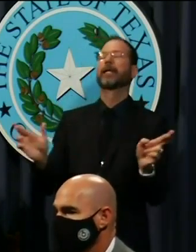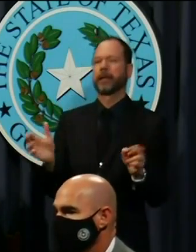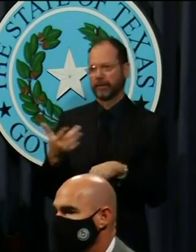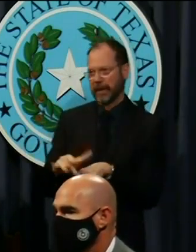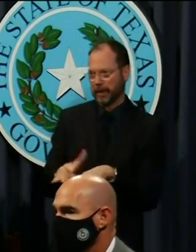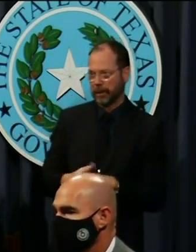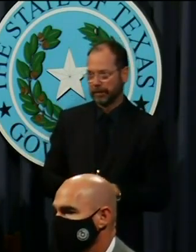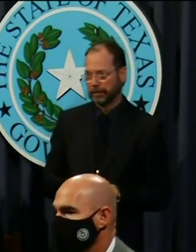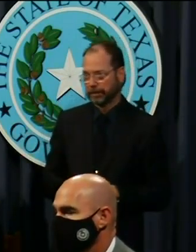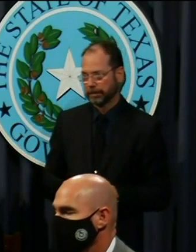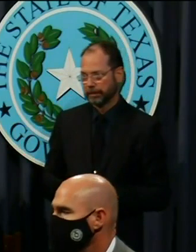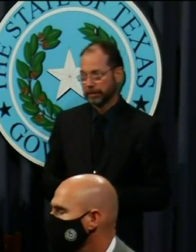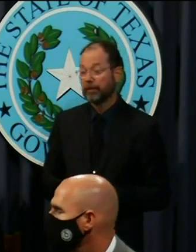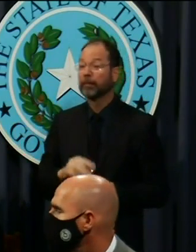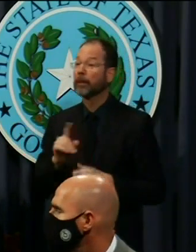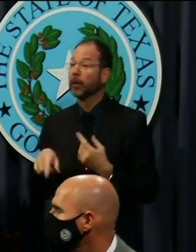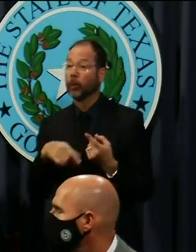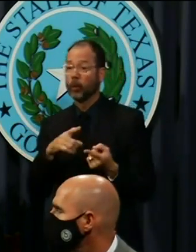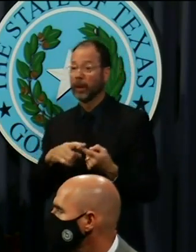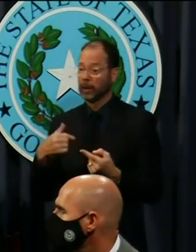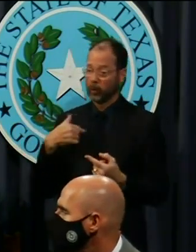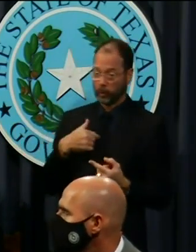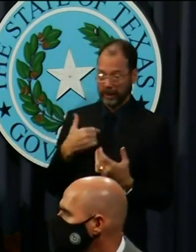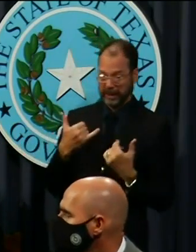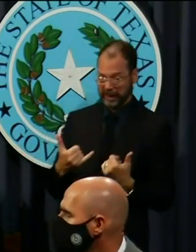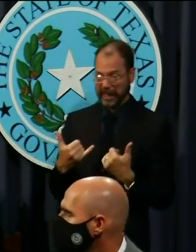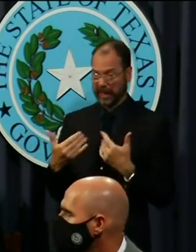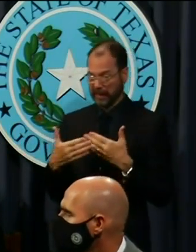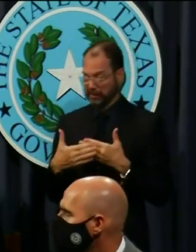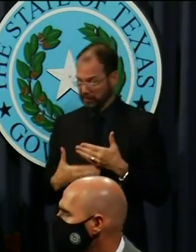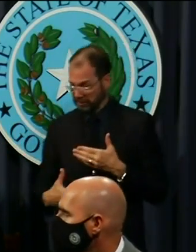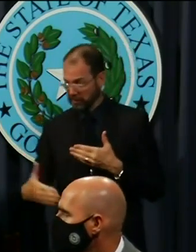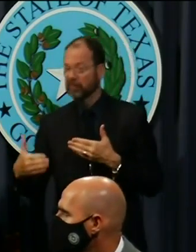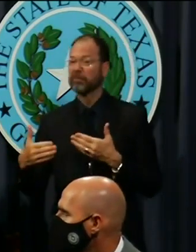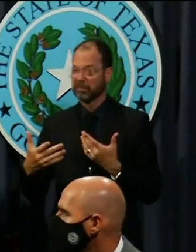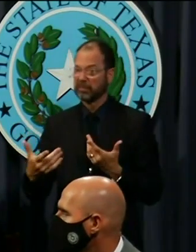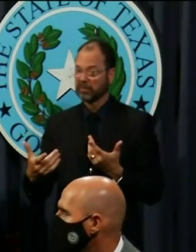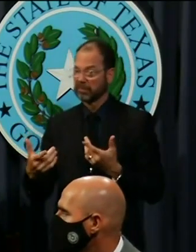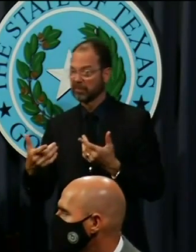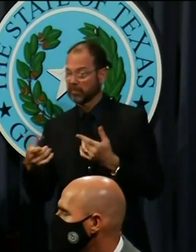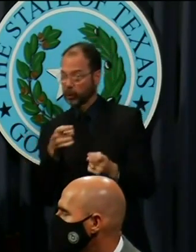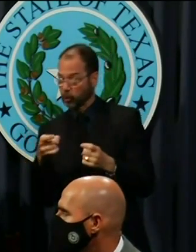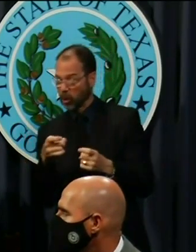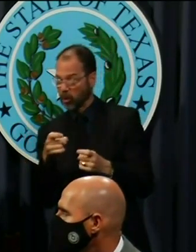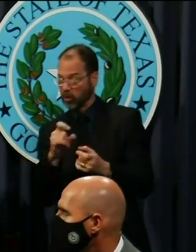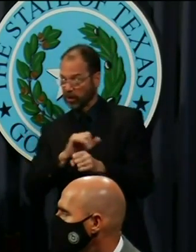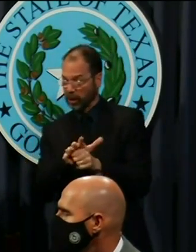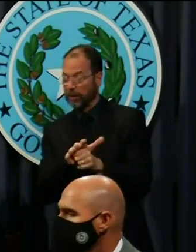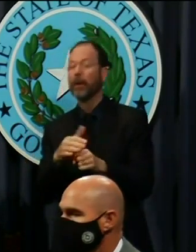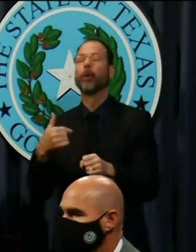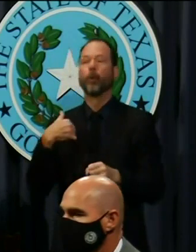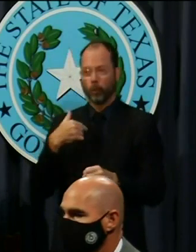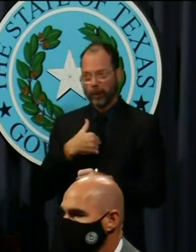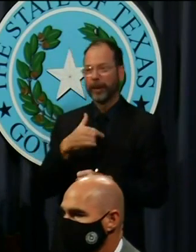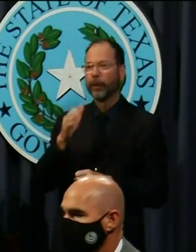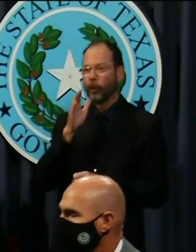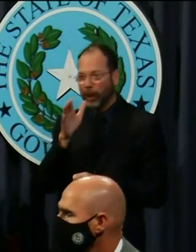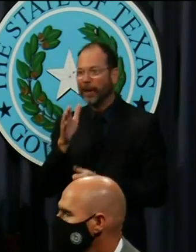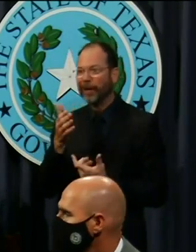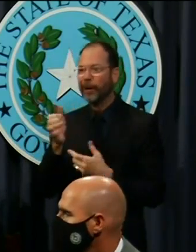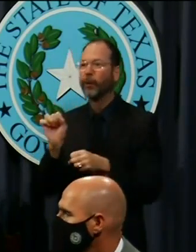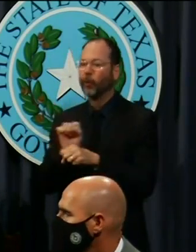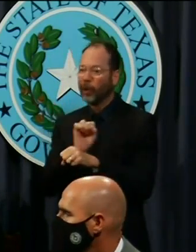So as we go about the process of continuing to contain COVID, we will also continue to work